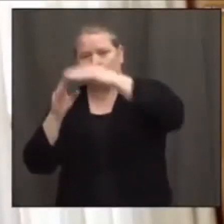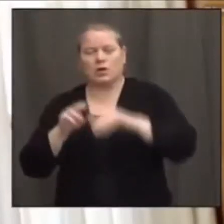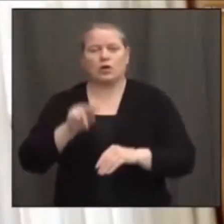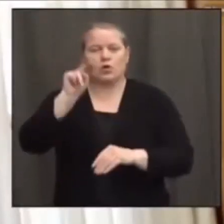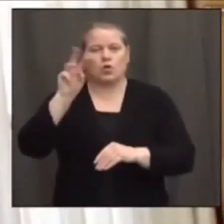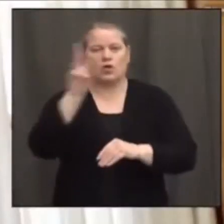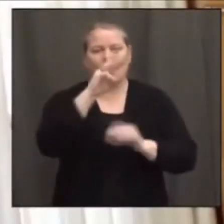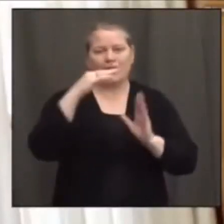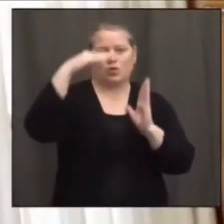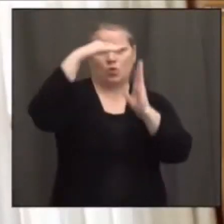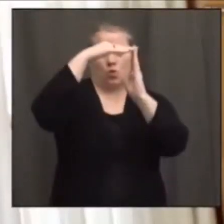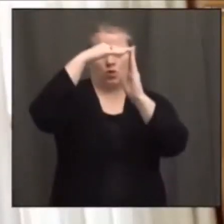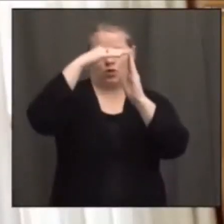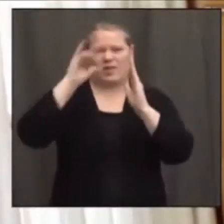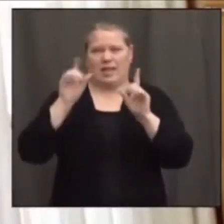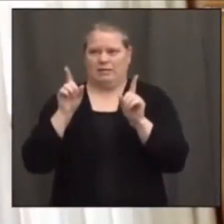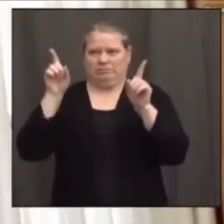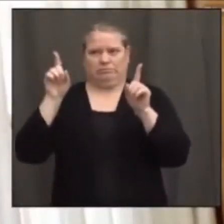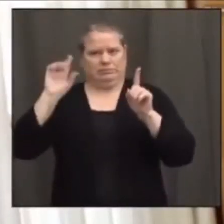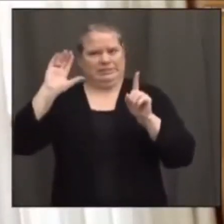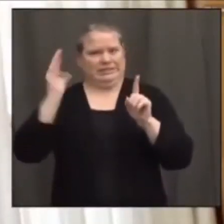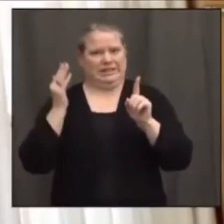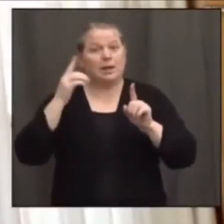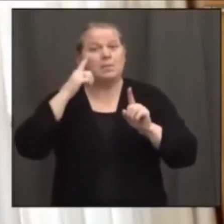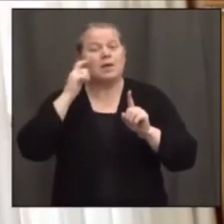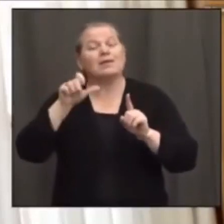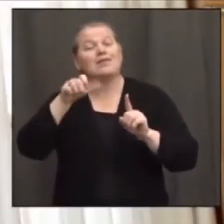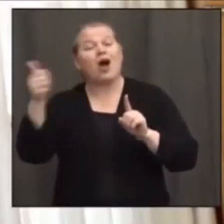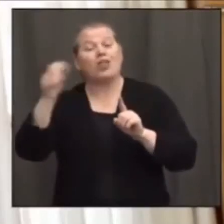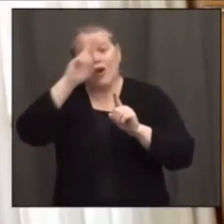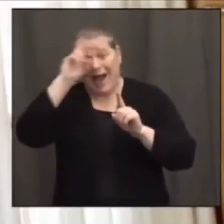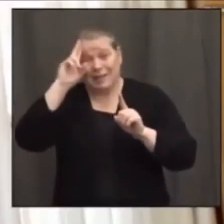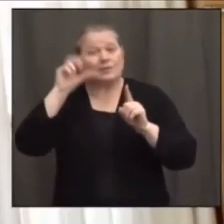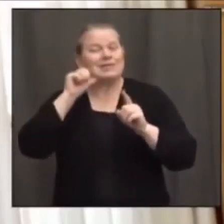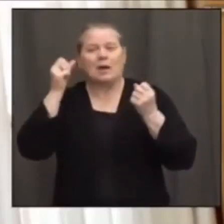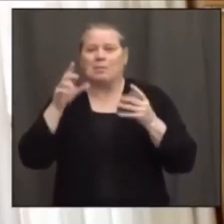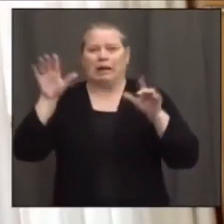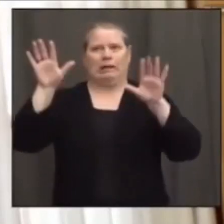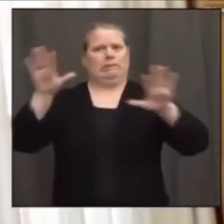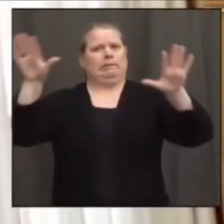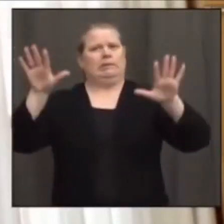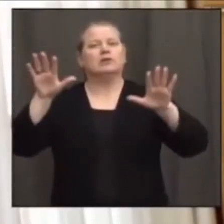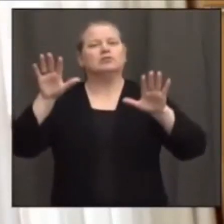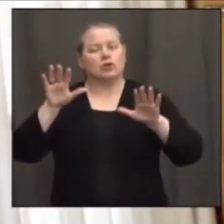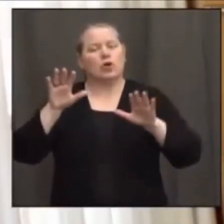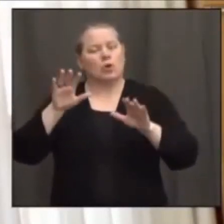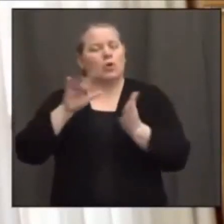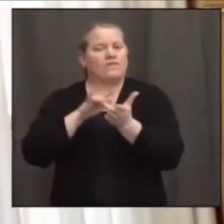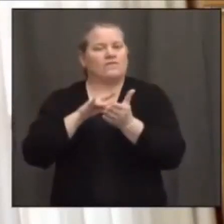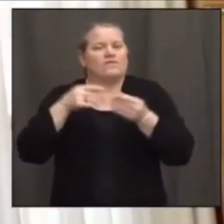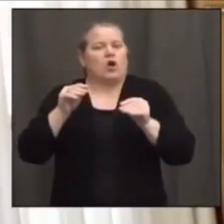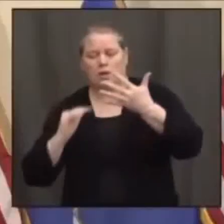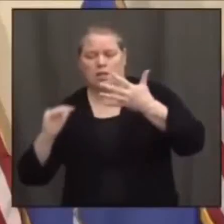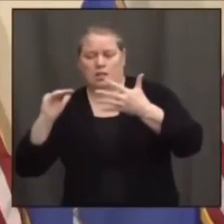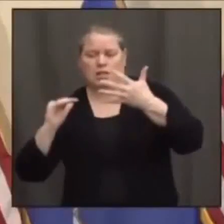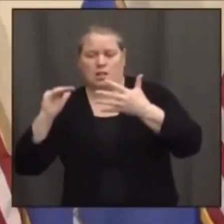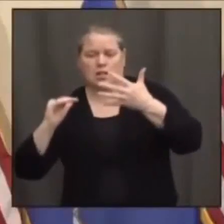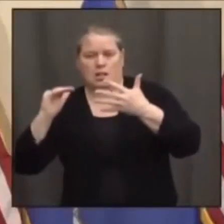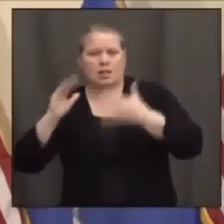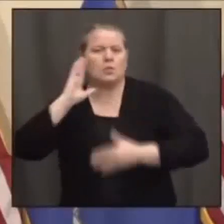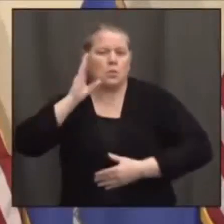don't have as good coverage with other providers right now. So as the governor said, we're really working very strategically to make sure we've got great coverage statewide.